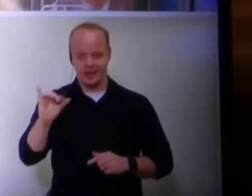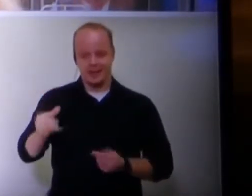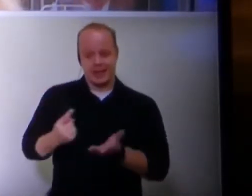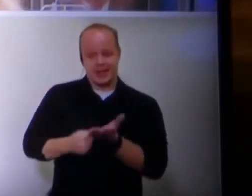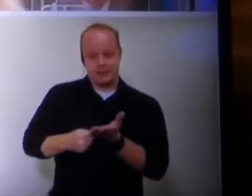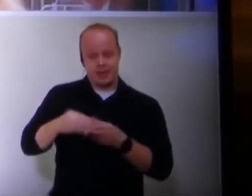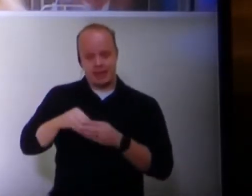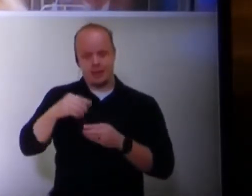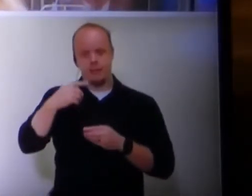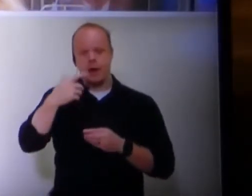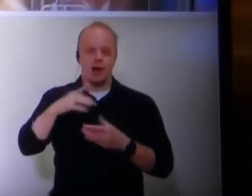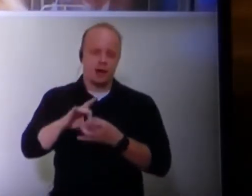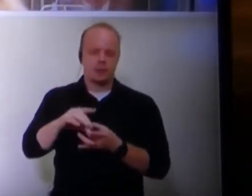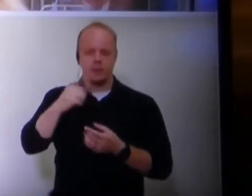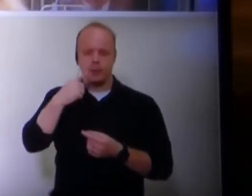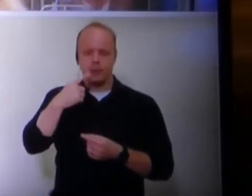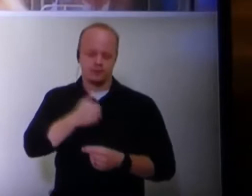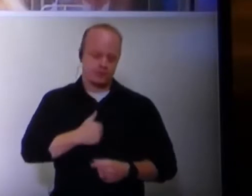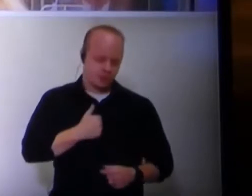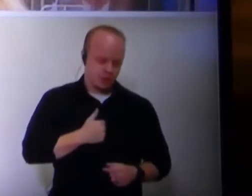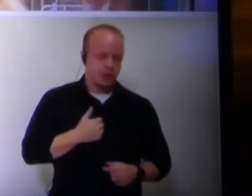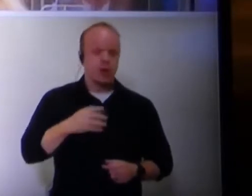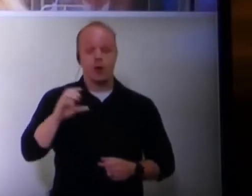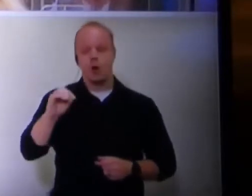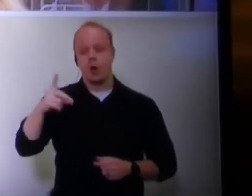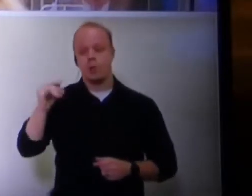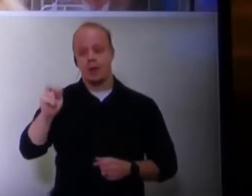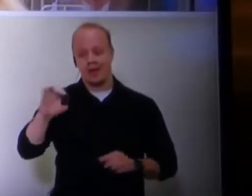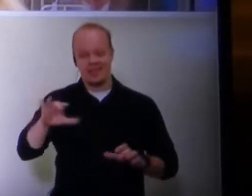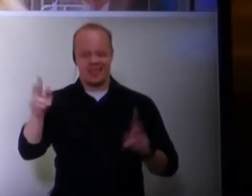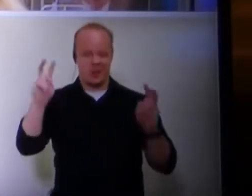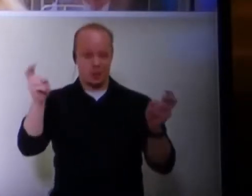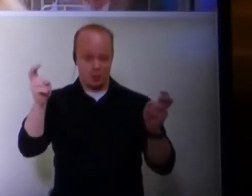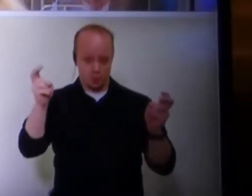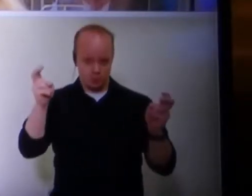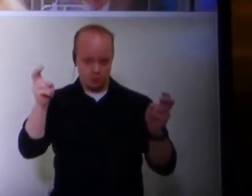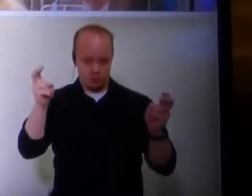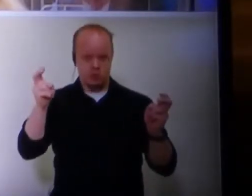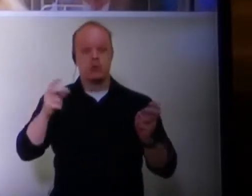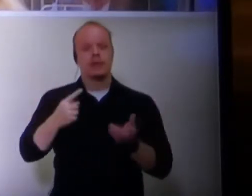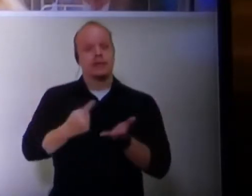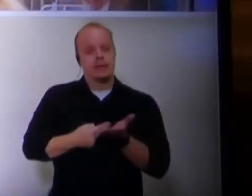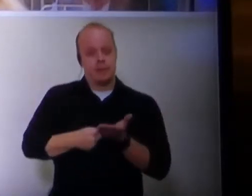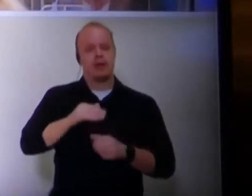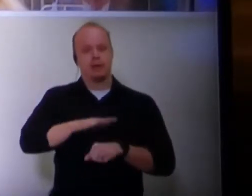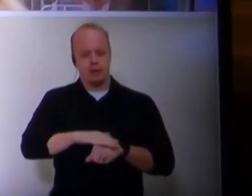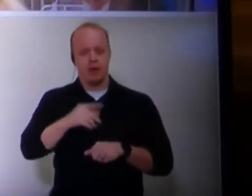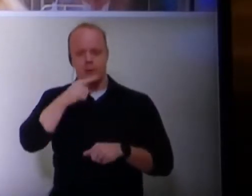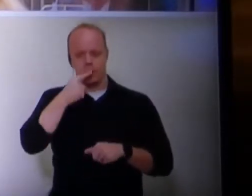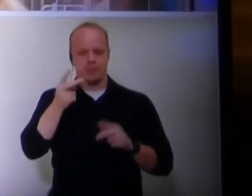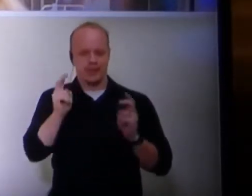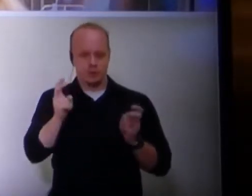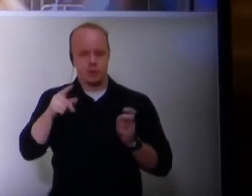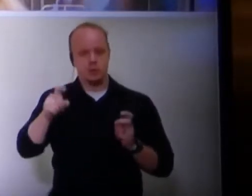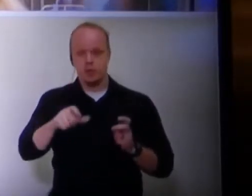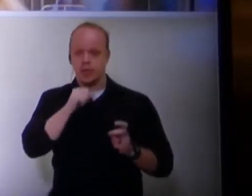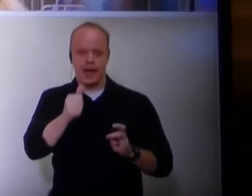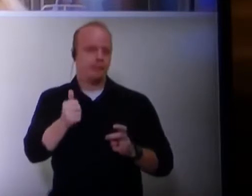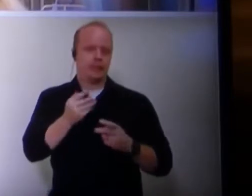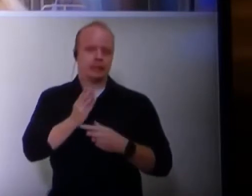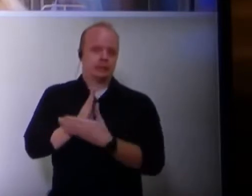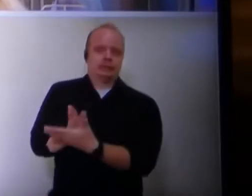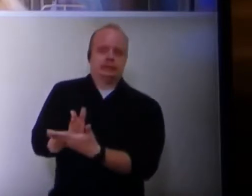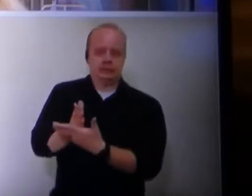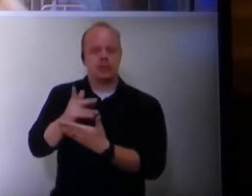on public issues should be uninhibited,